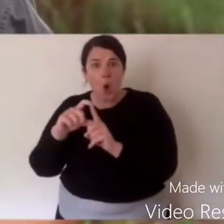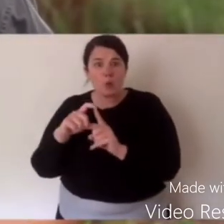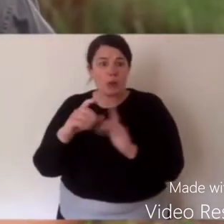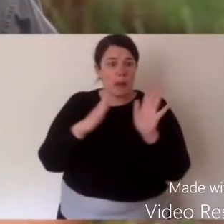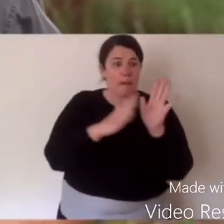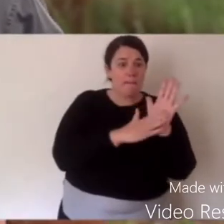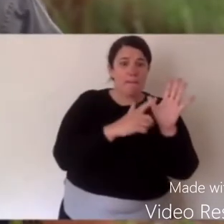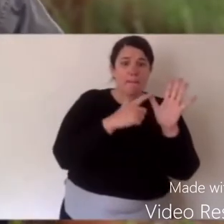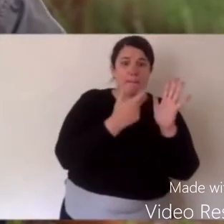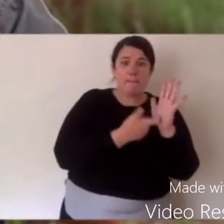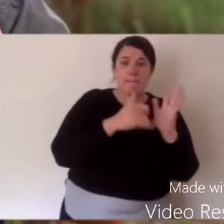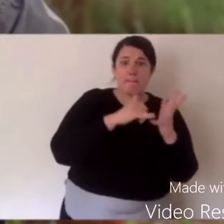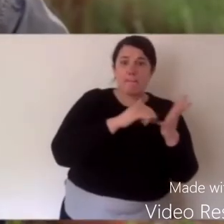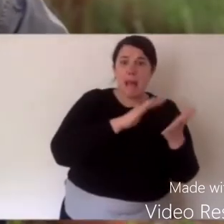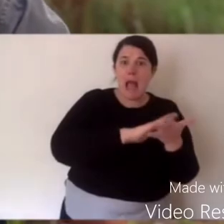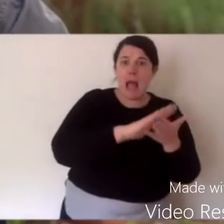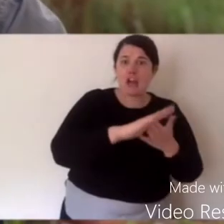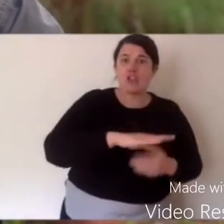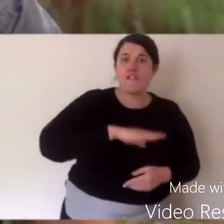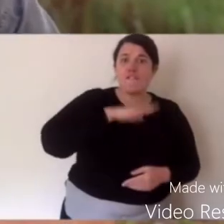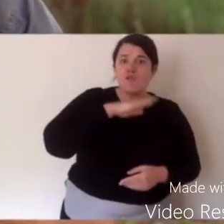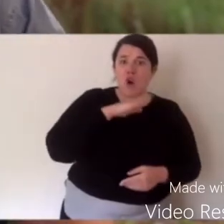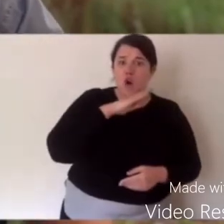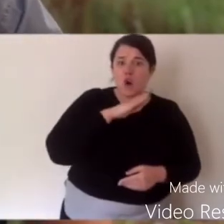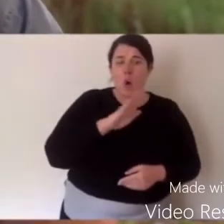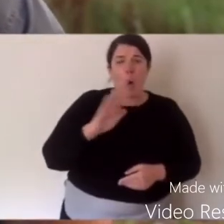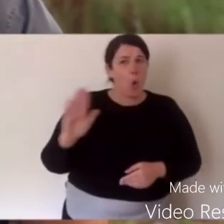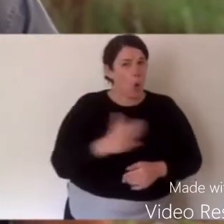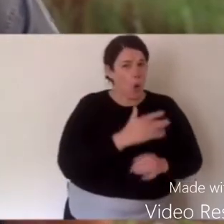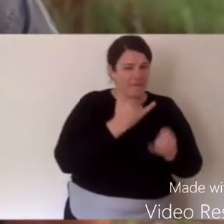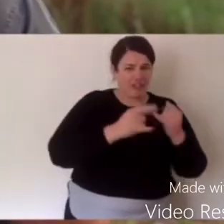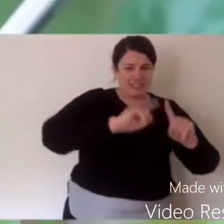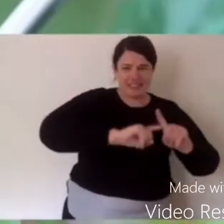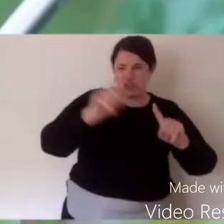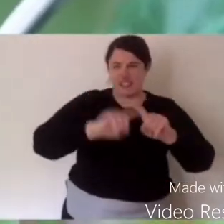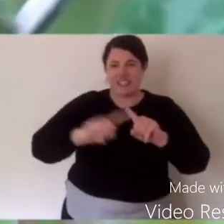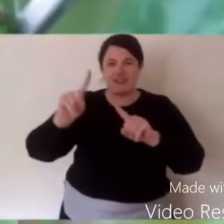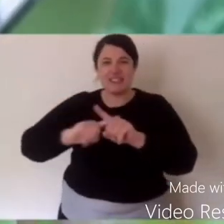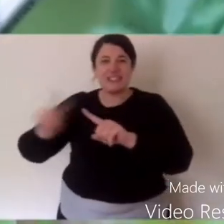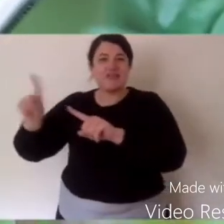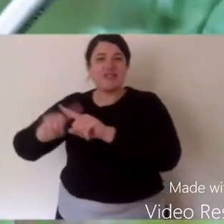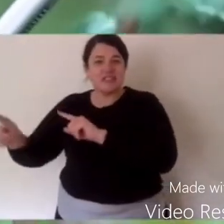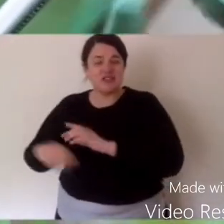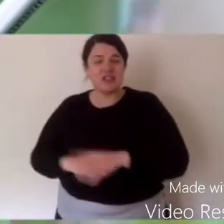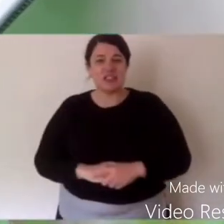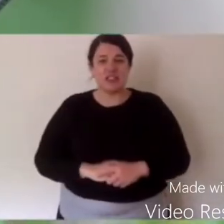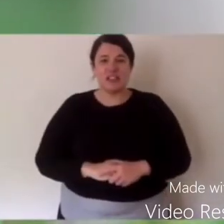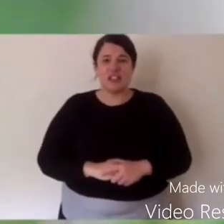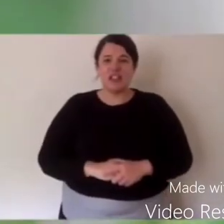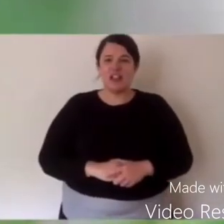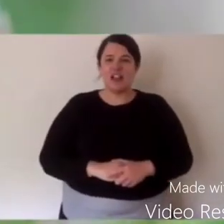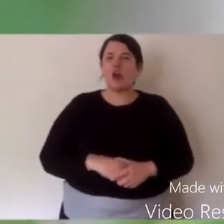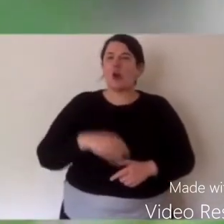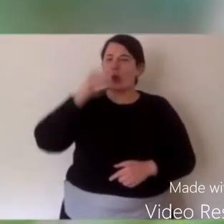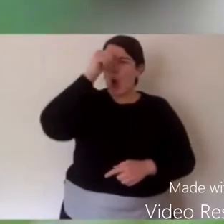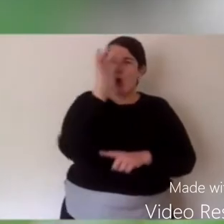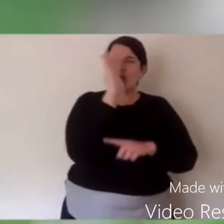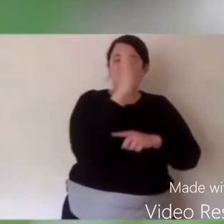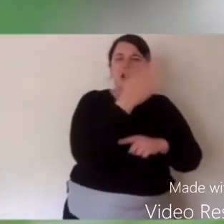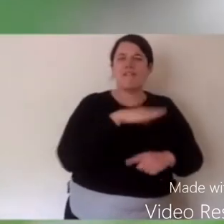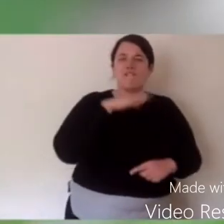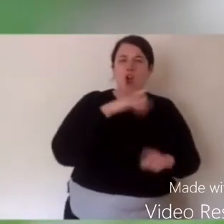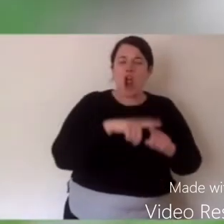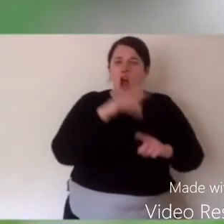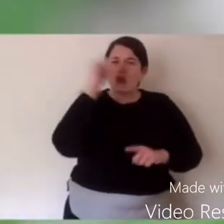toadlets. And they all have slightly different characteristics. Your tree frogs are the ones we normally know, the